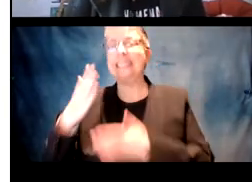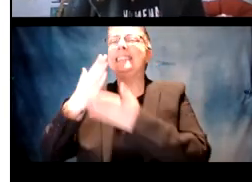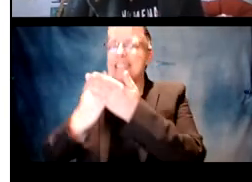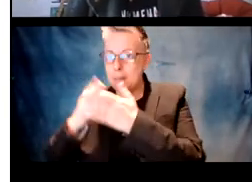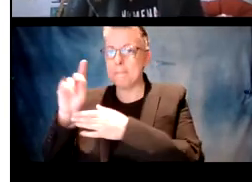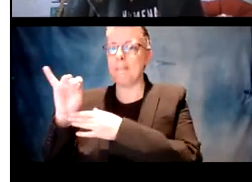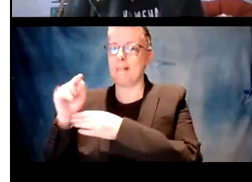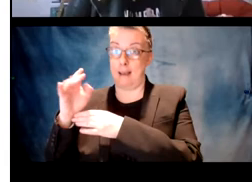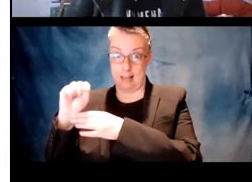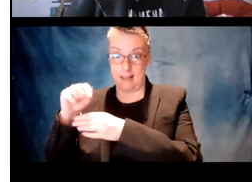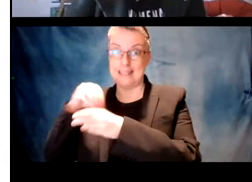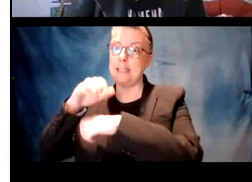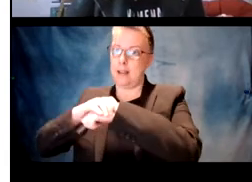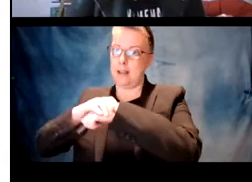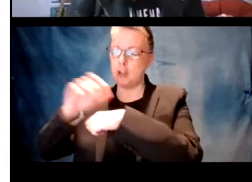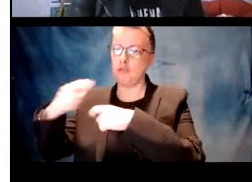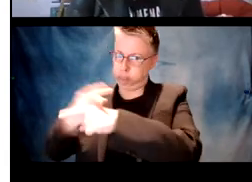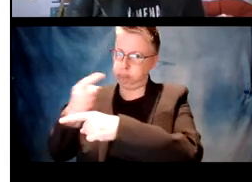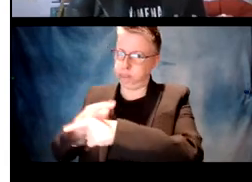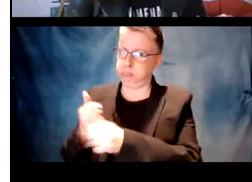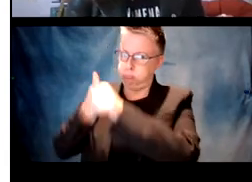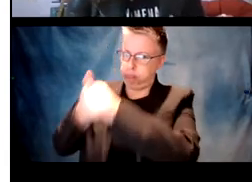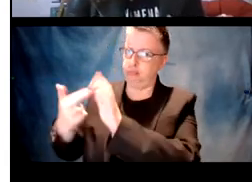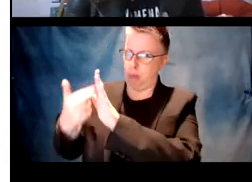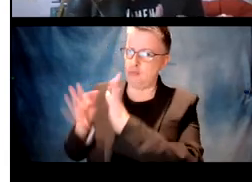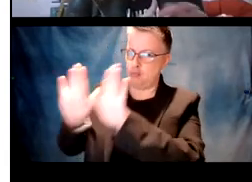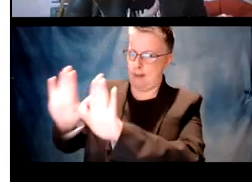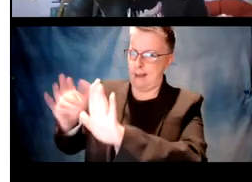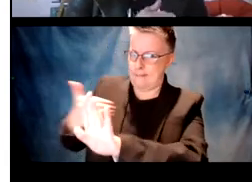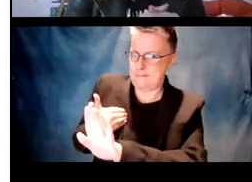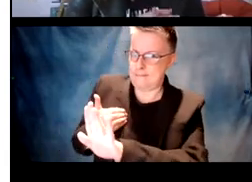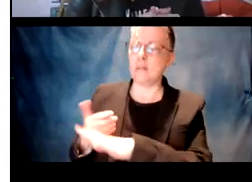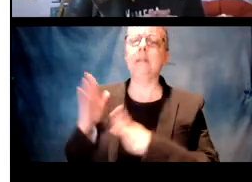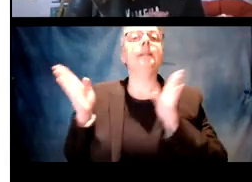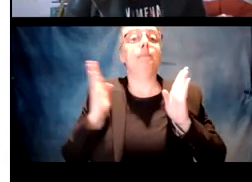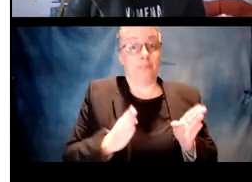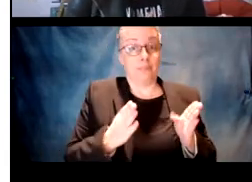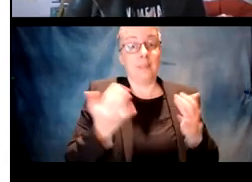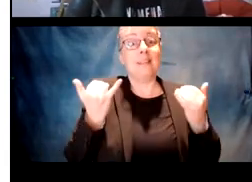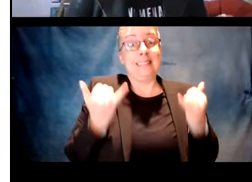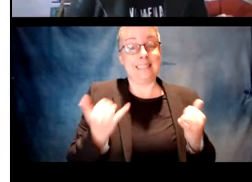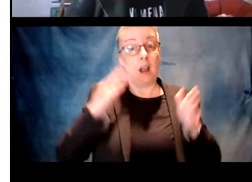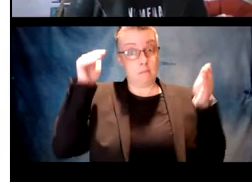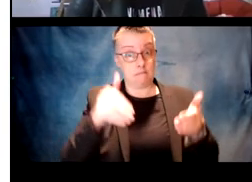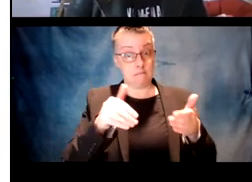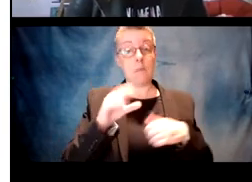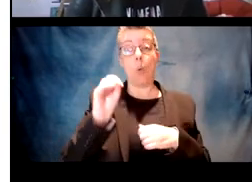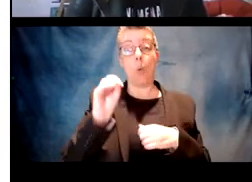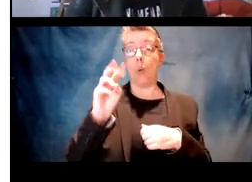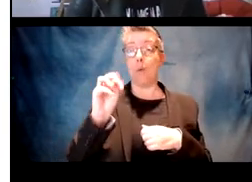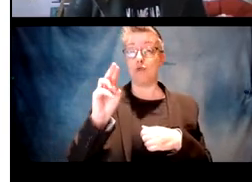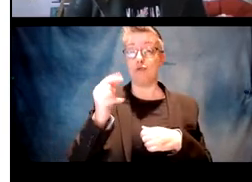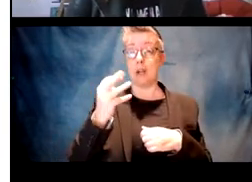break or catch can be found in some varieties and that's part of the grammar. So what I'm looking at today